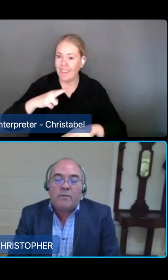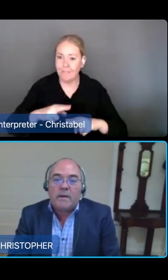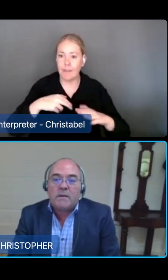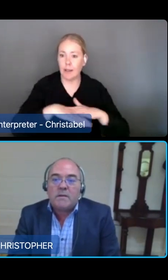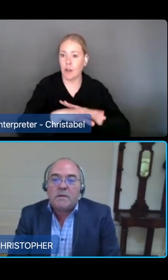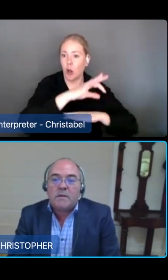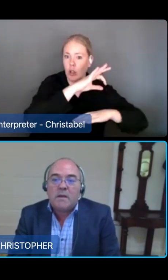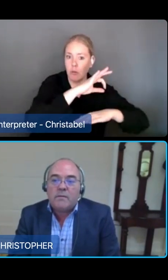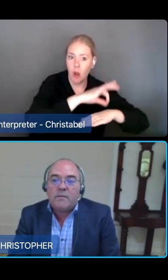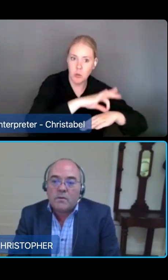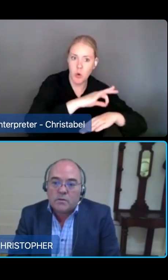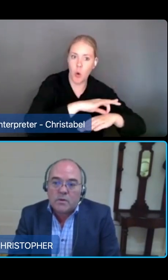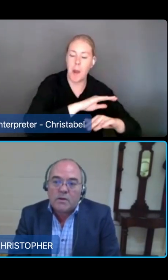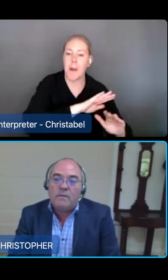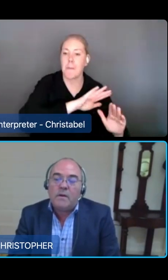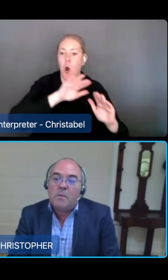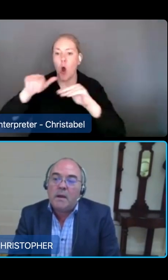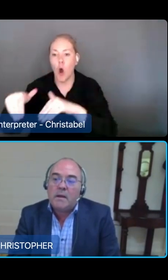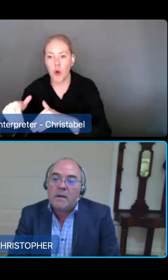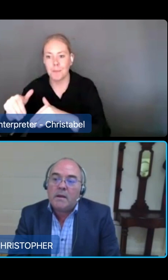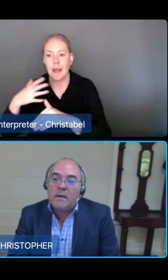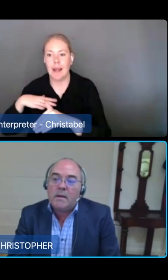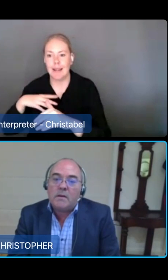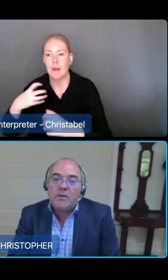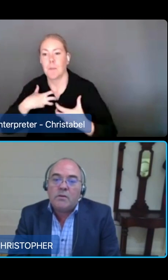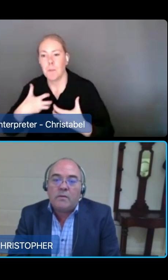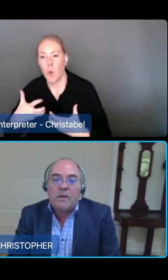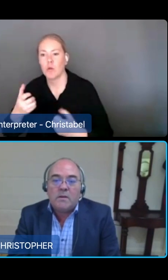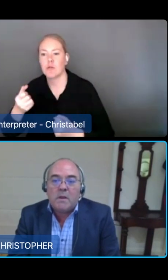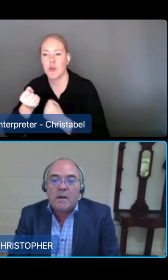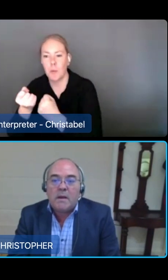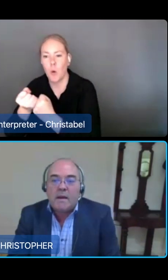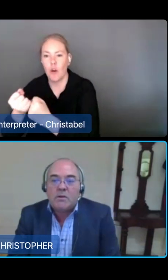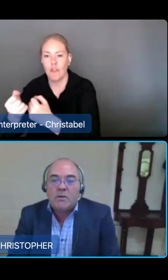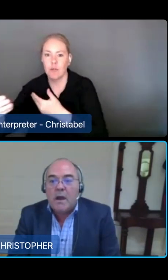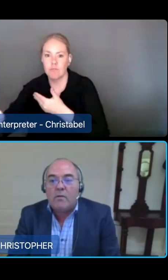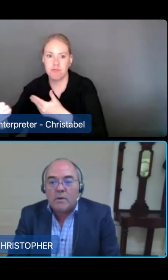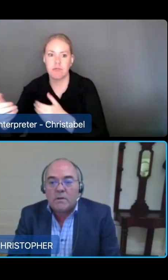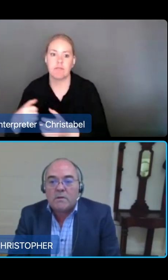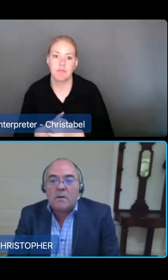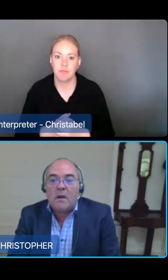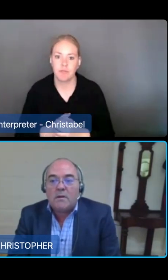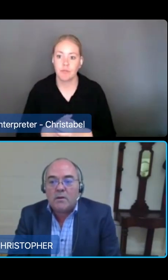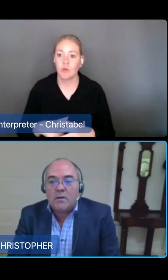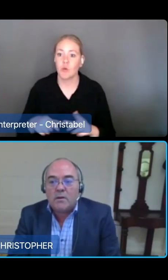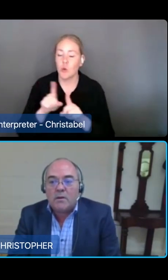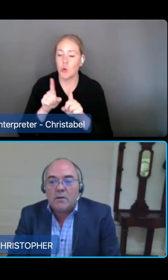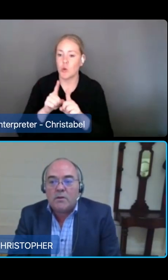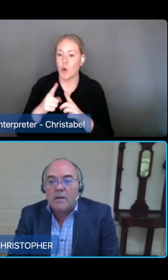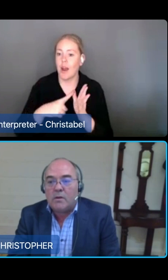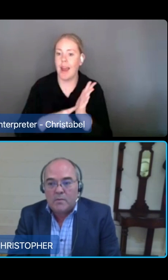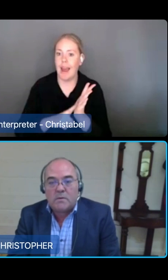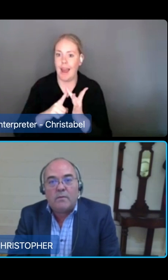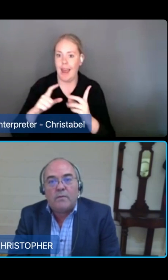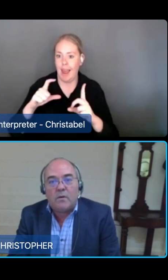reflects extensive consultation feedback and consideration of the intimate nature and risks associated